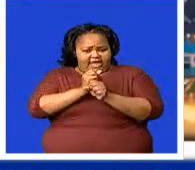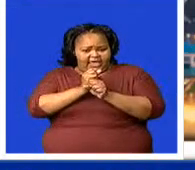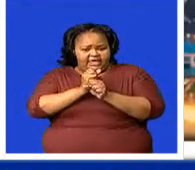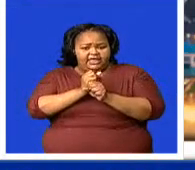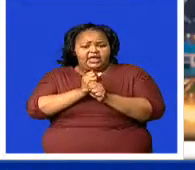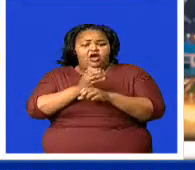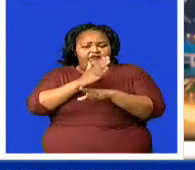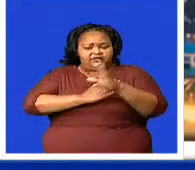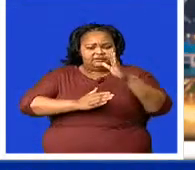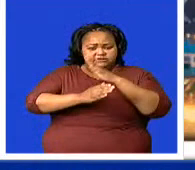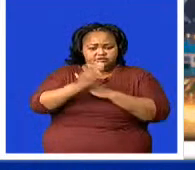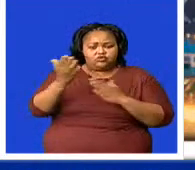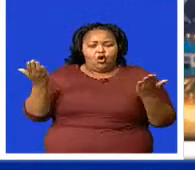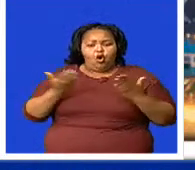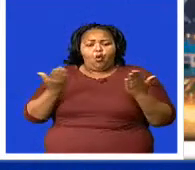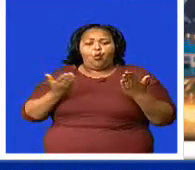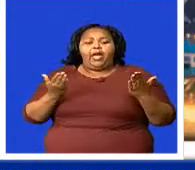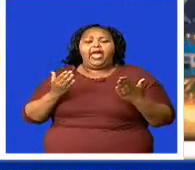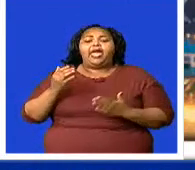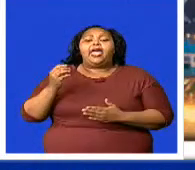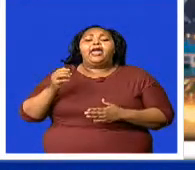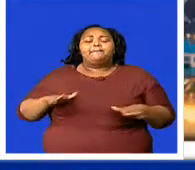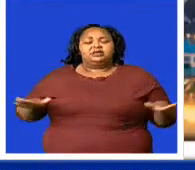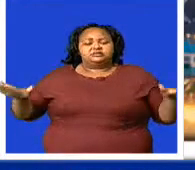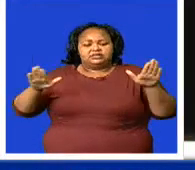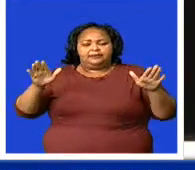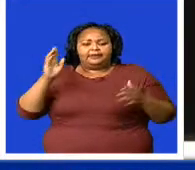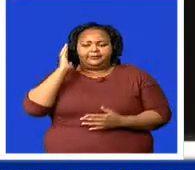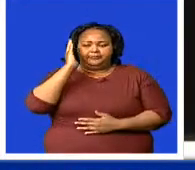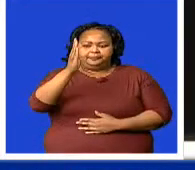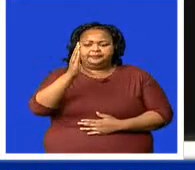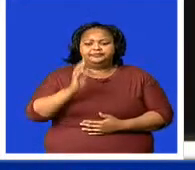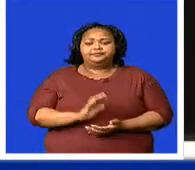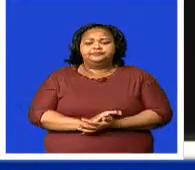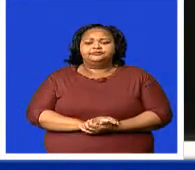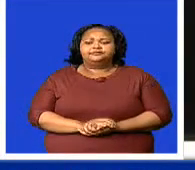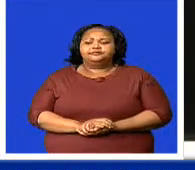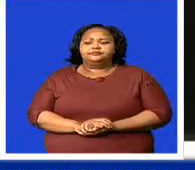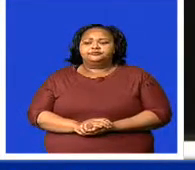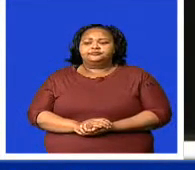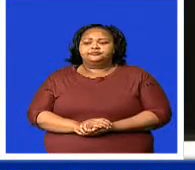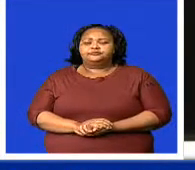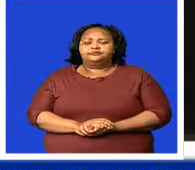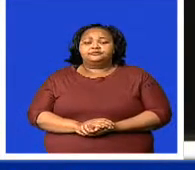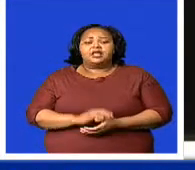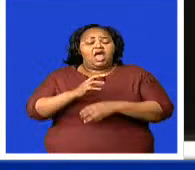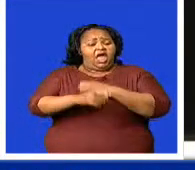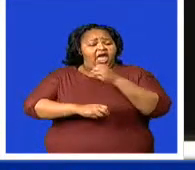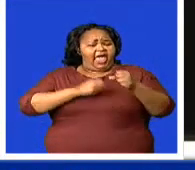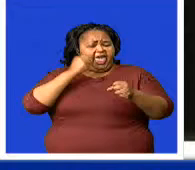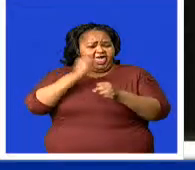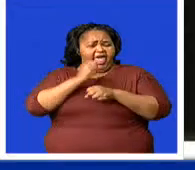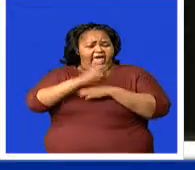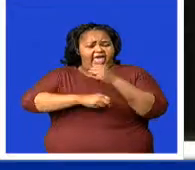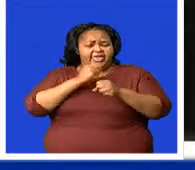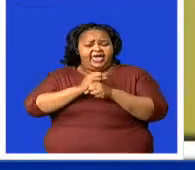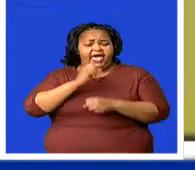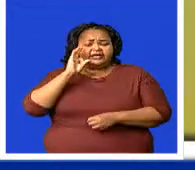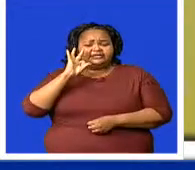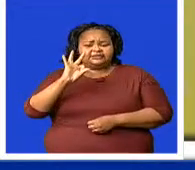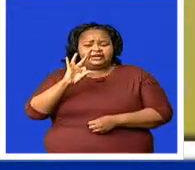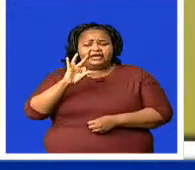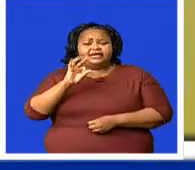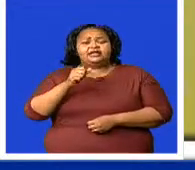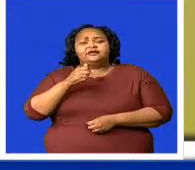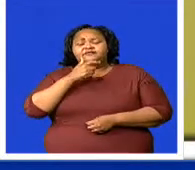at Esbayeni Lodge in Matapa. Every year on the 3rd of December, countries around the world, including the Kingdom